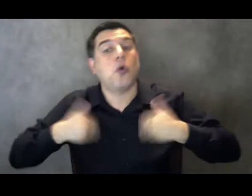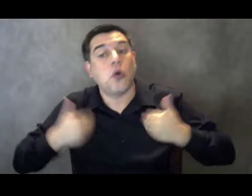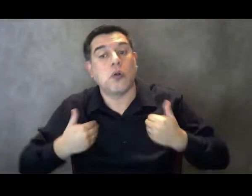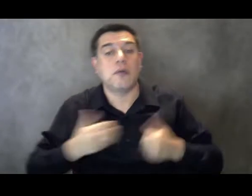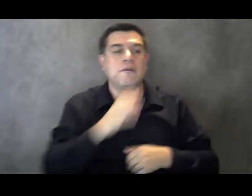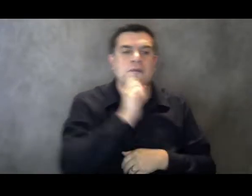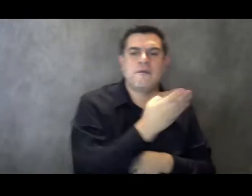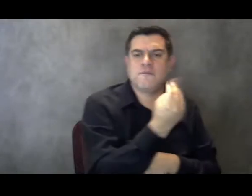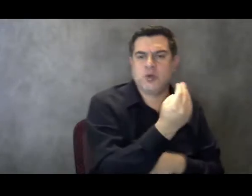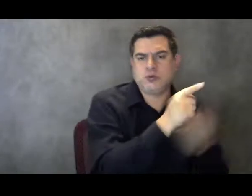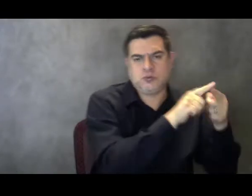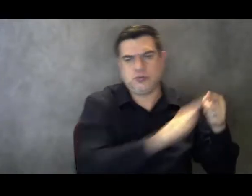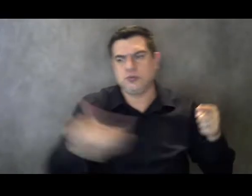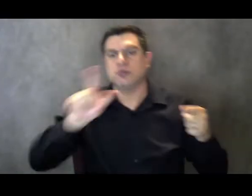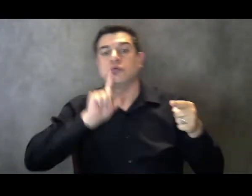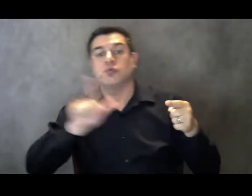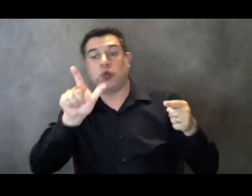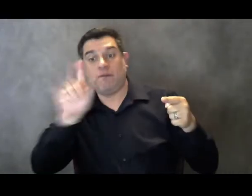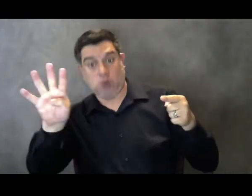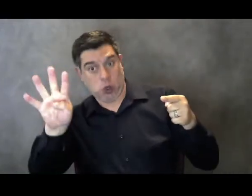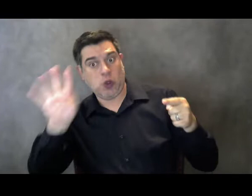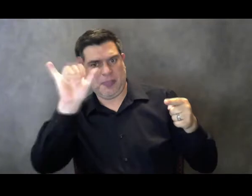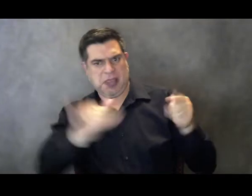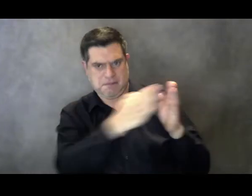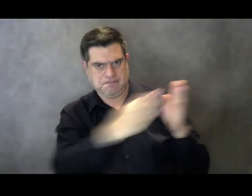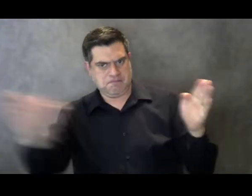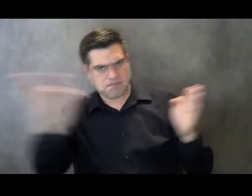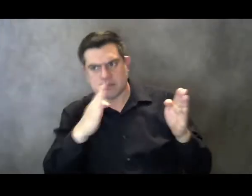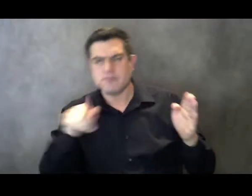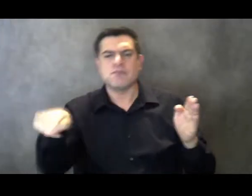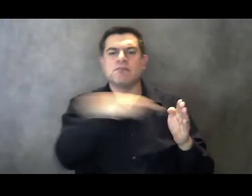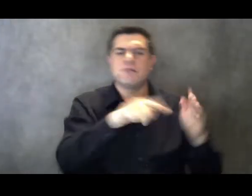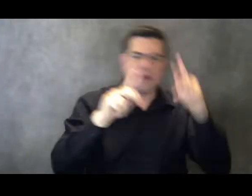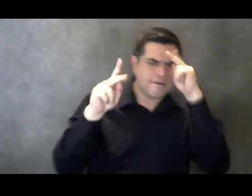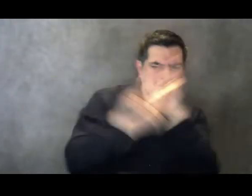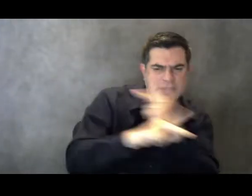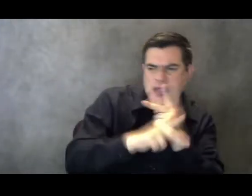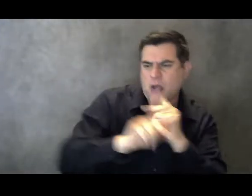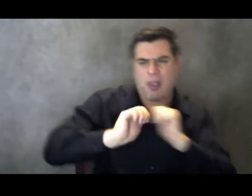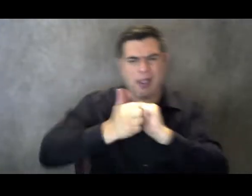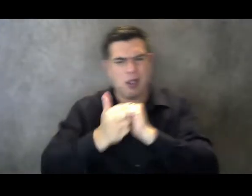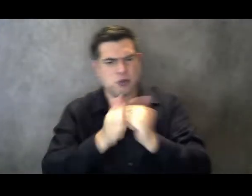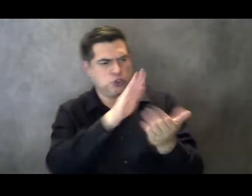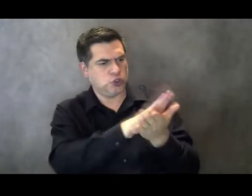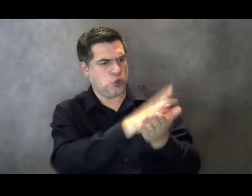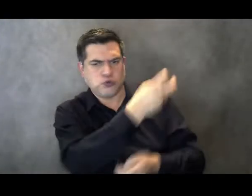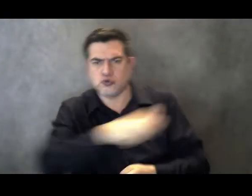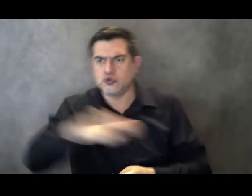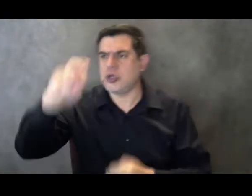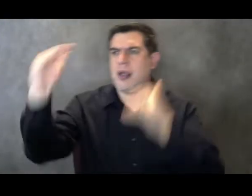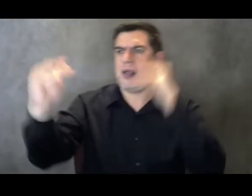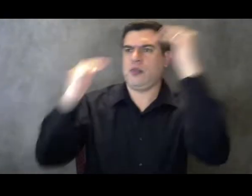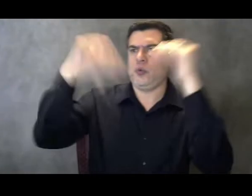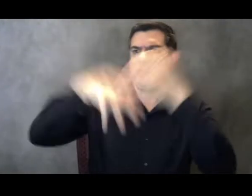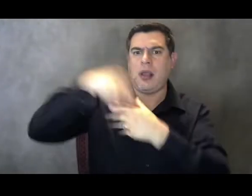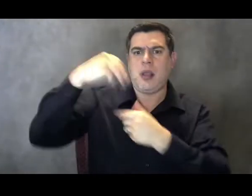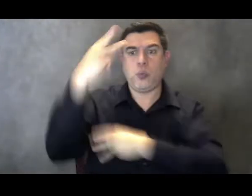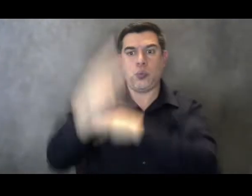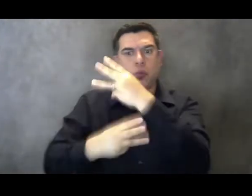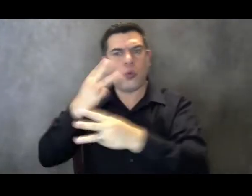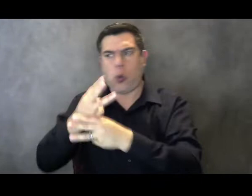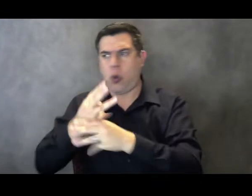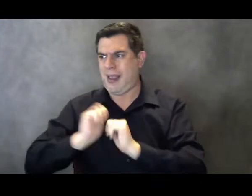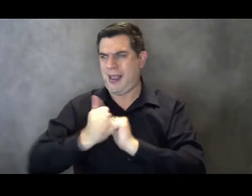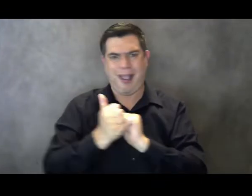transition from school to adult life. This program provides both in-school and out-of-school elements